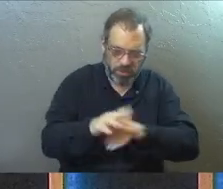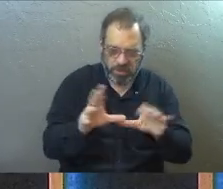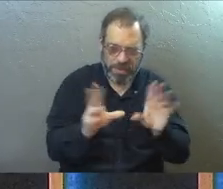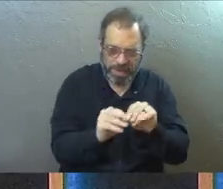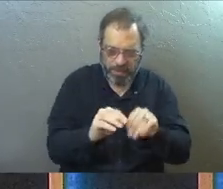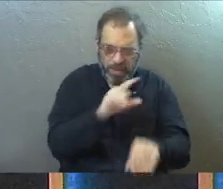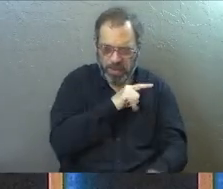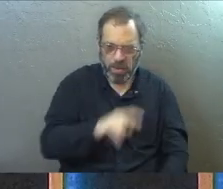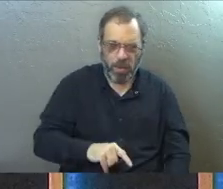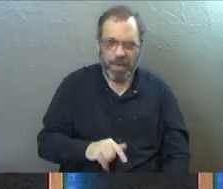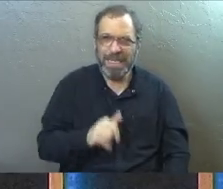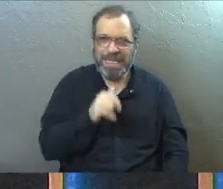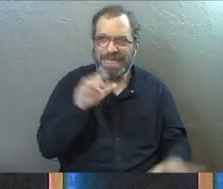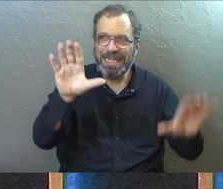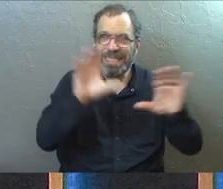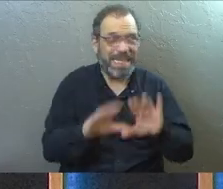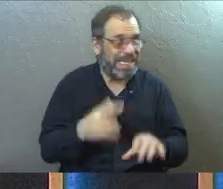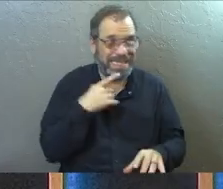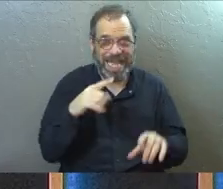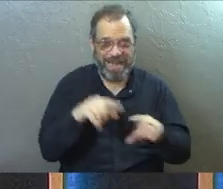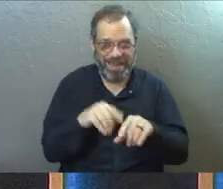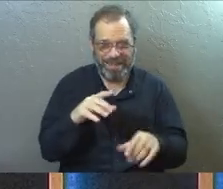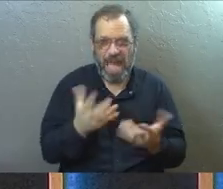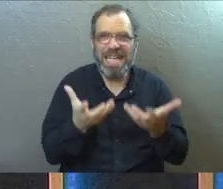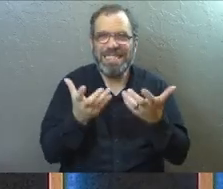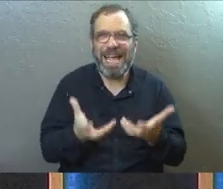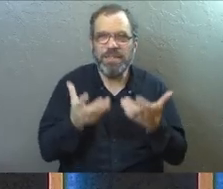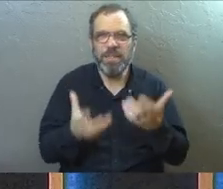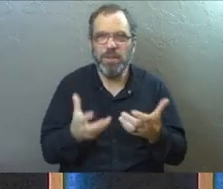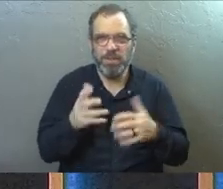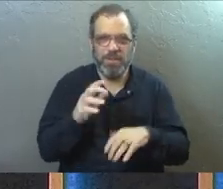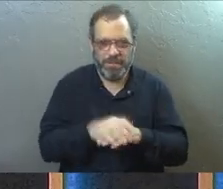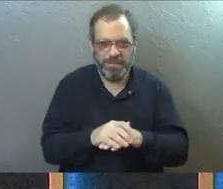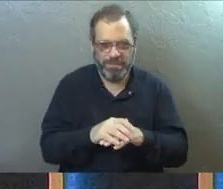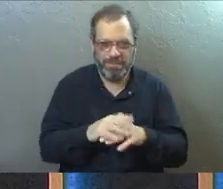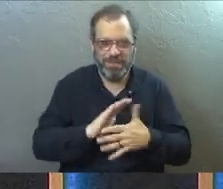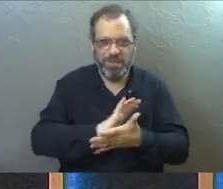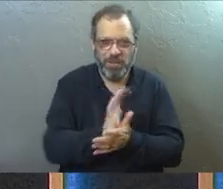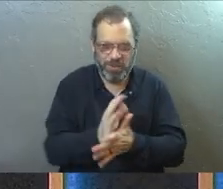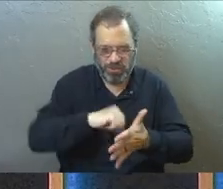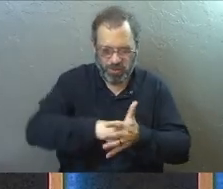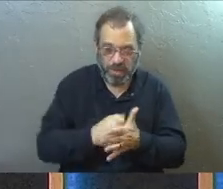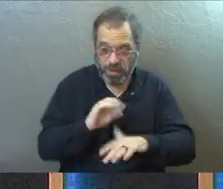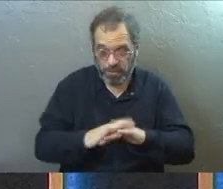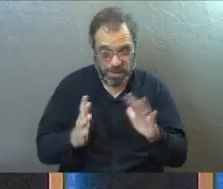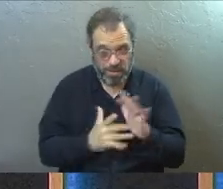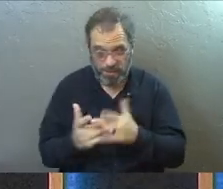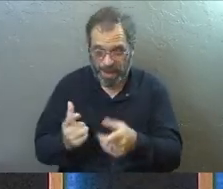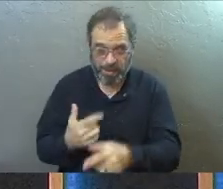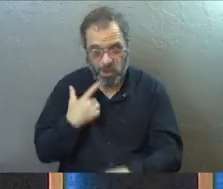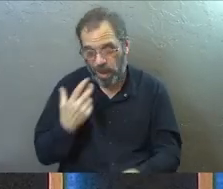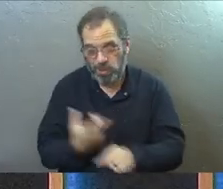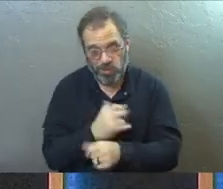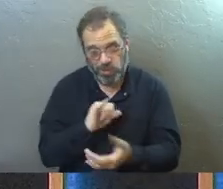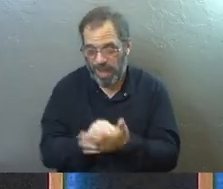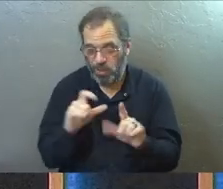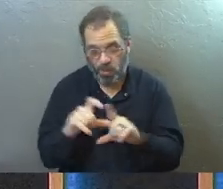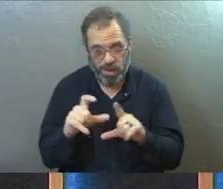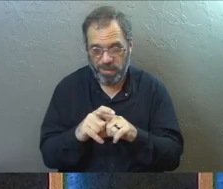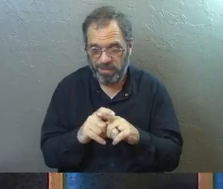assembly of the Lord. It's not every Sunday I get to say that word in church. But it's in the Bible, so I had to.